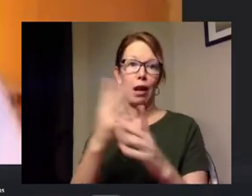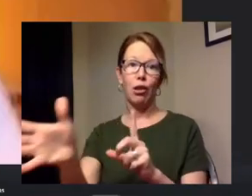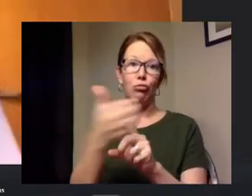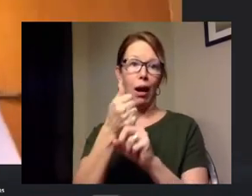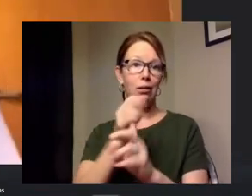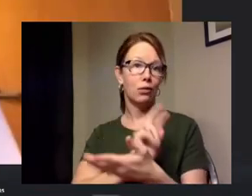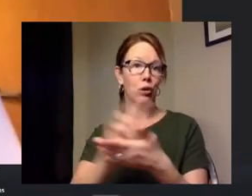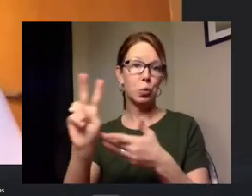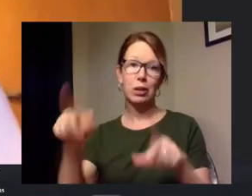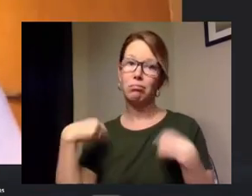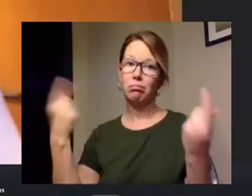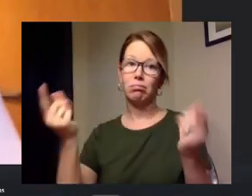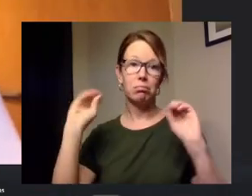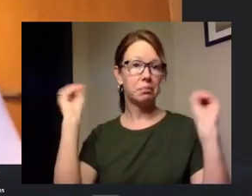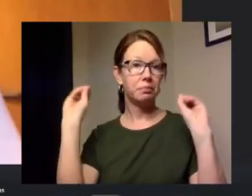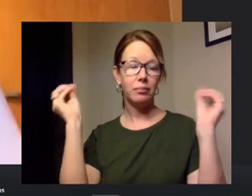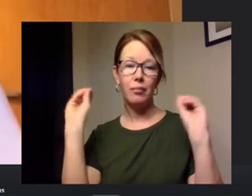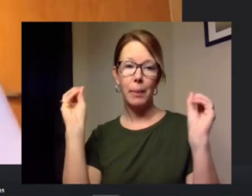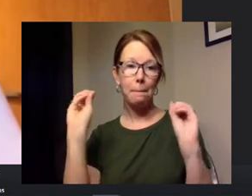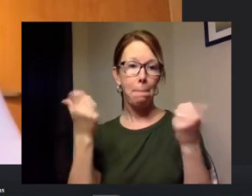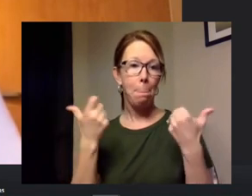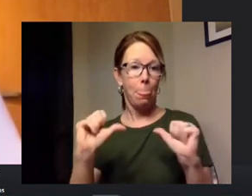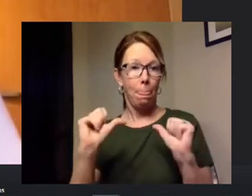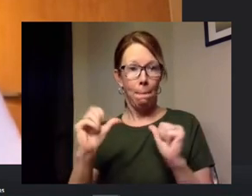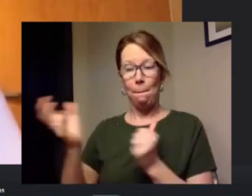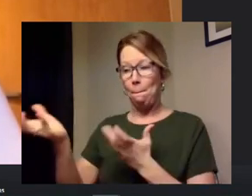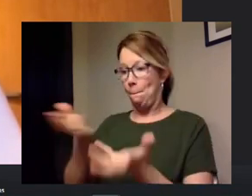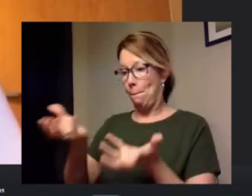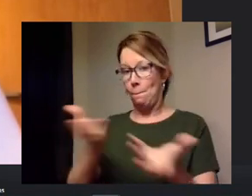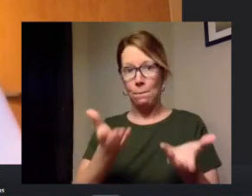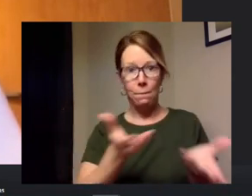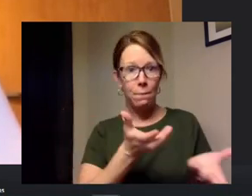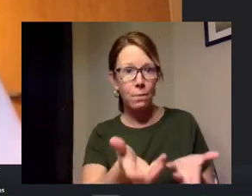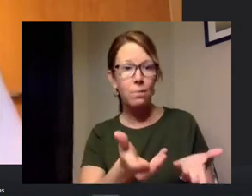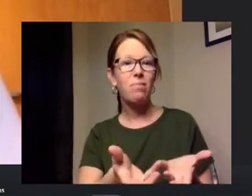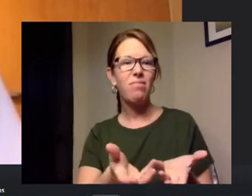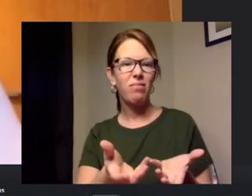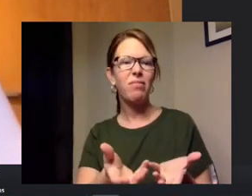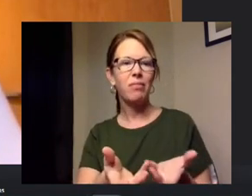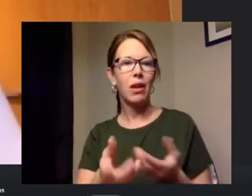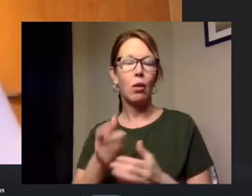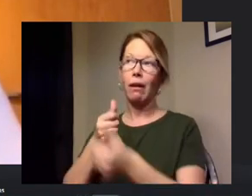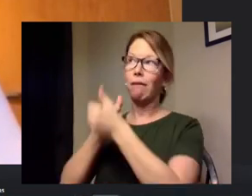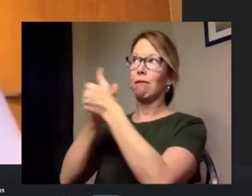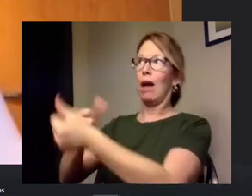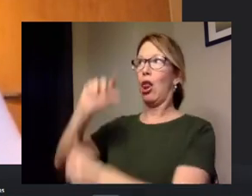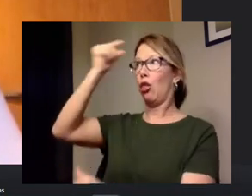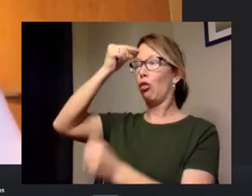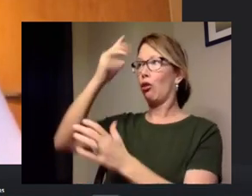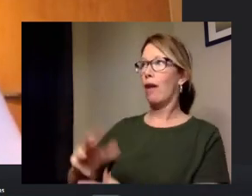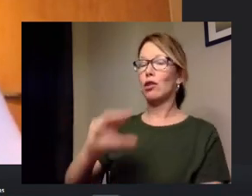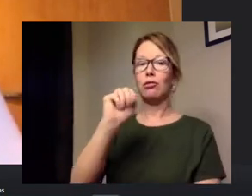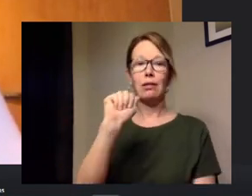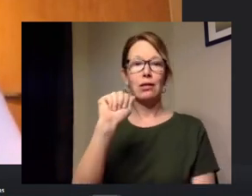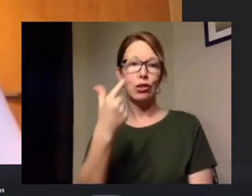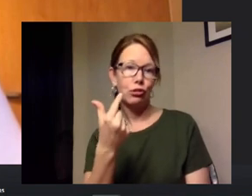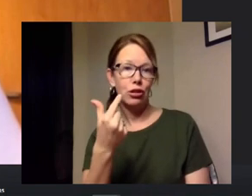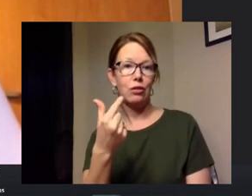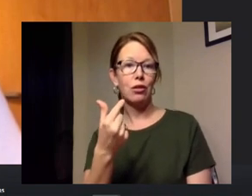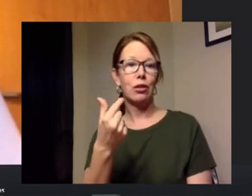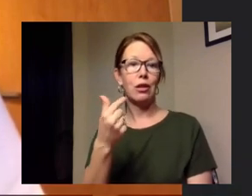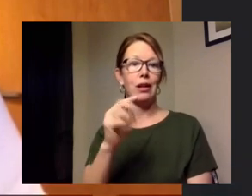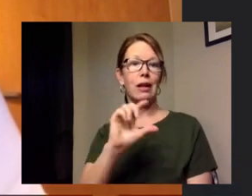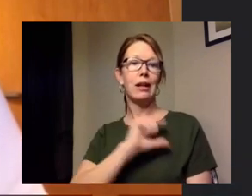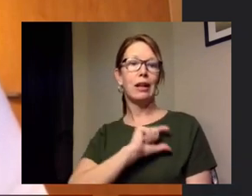two weeks um we're trying to work with um directives from the governor's office the ag and uh sheriff